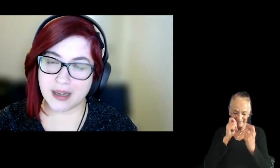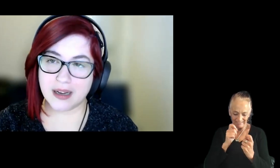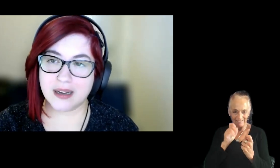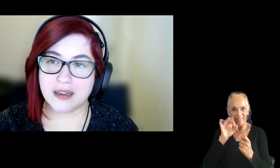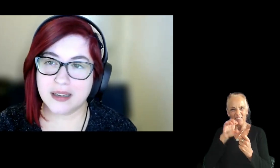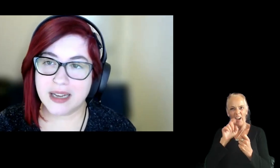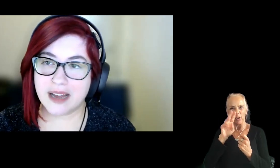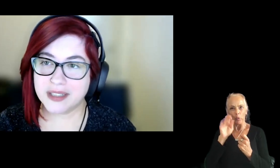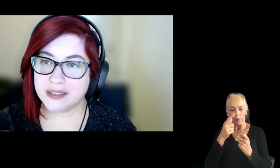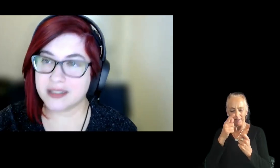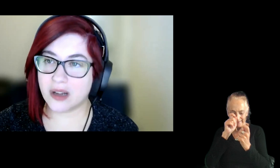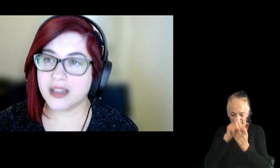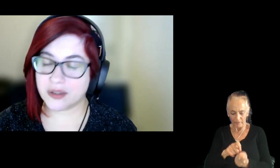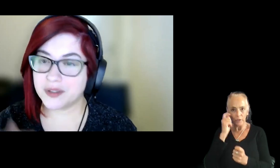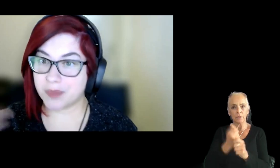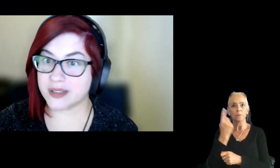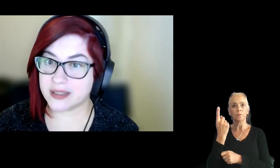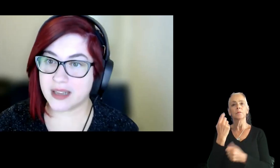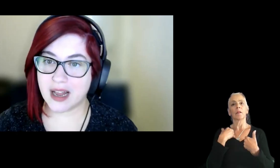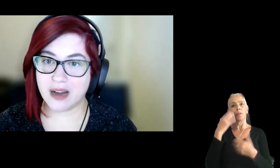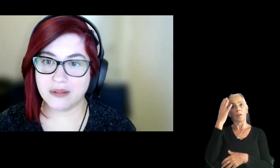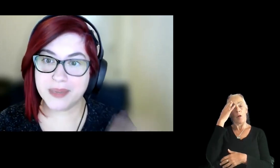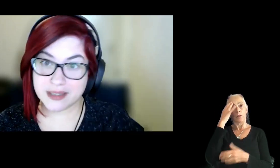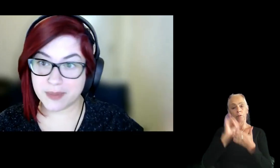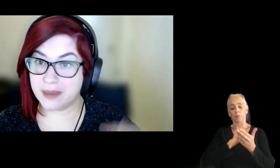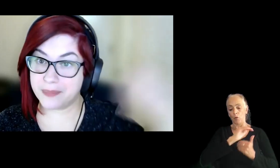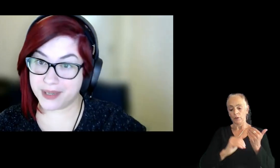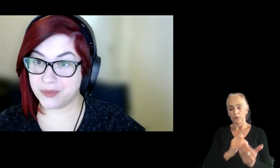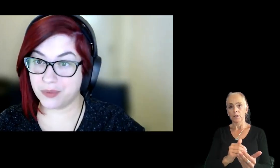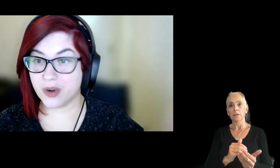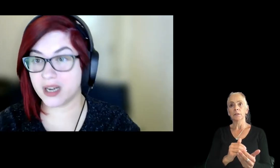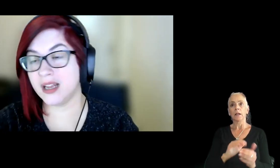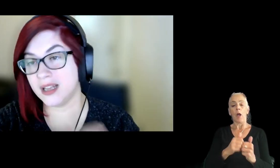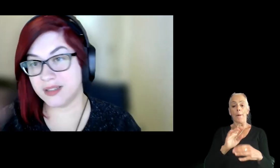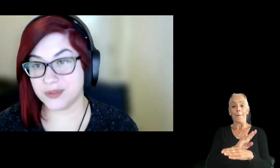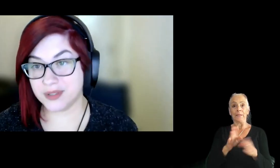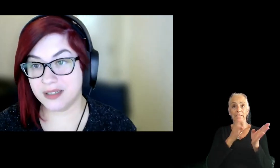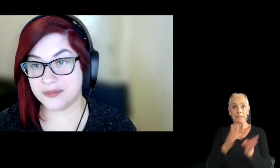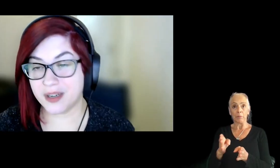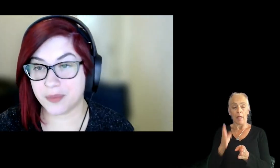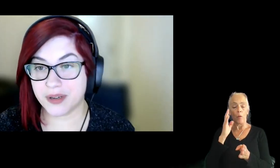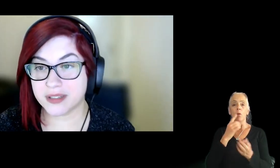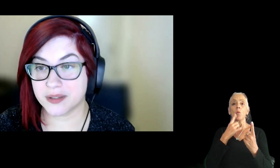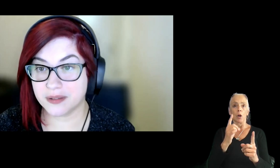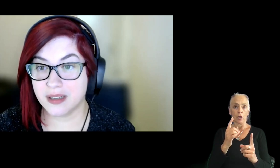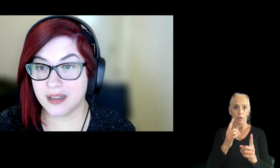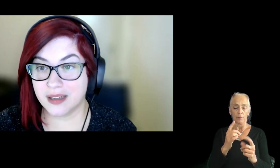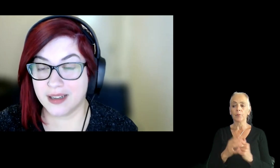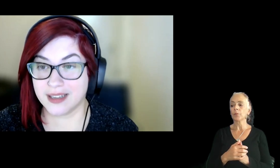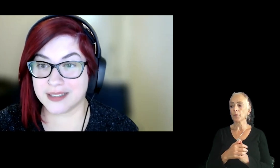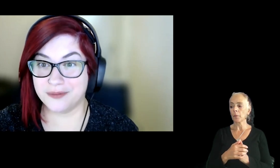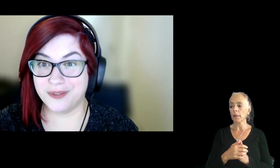them, uh, and having this knowledge of the process and how a business plan, a pitch will work until the, the final product. So